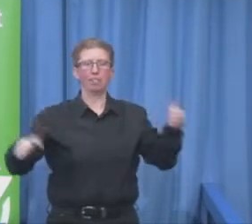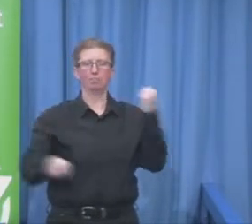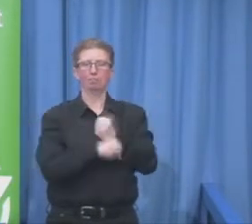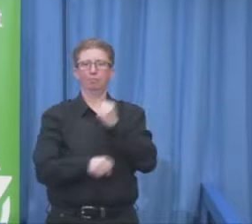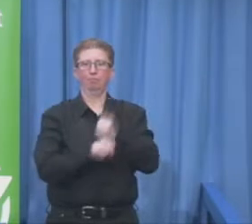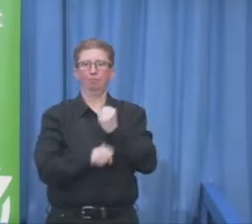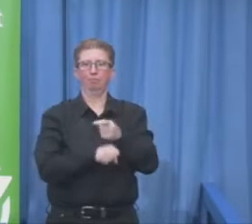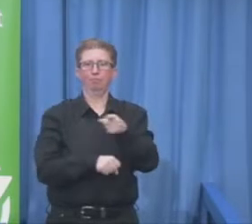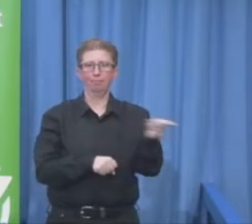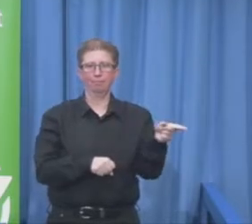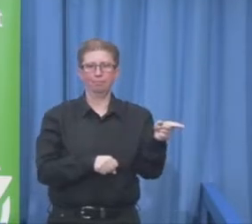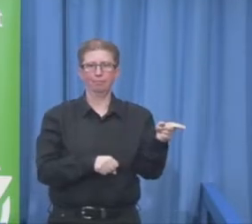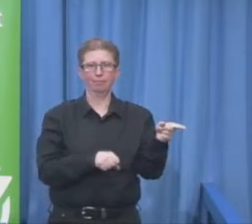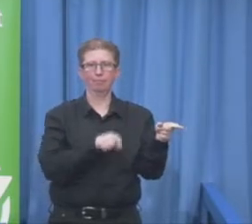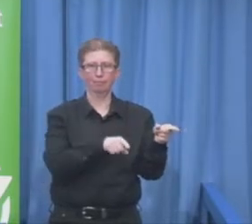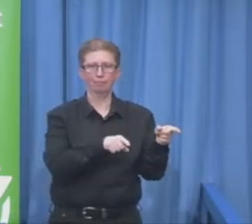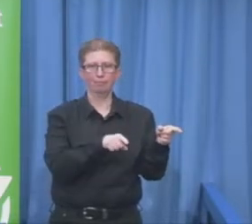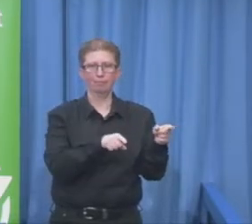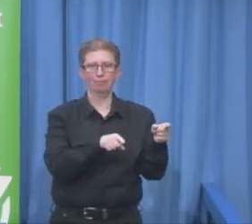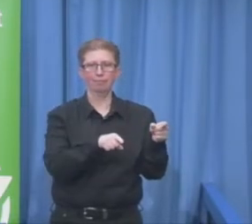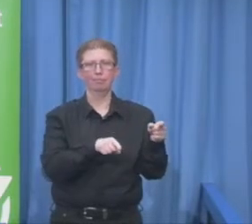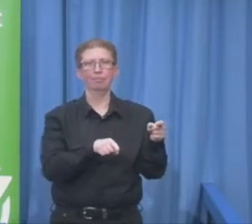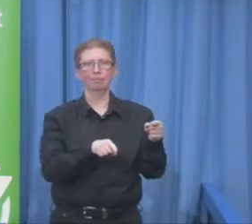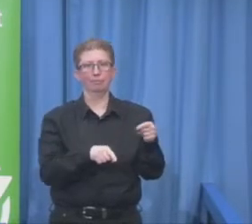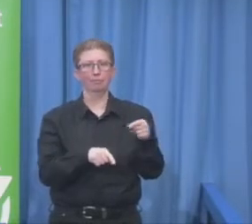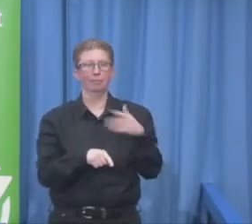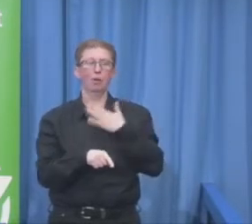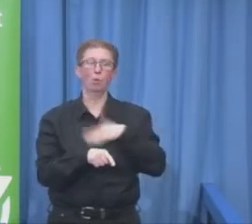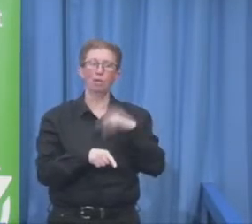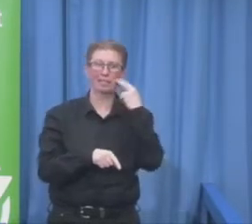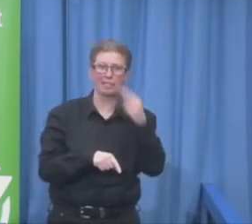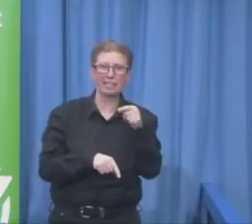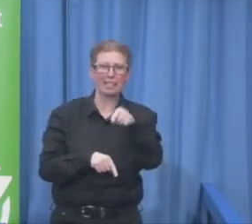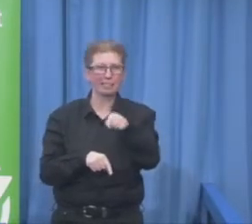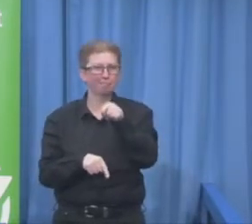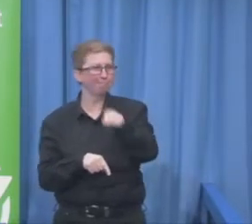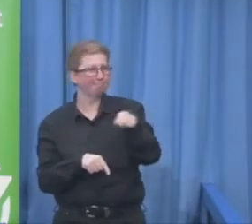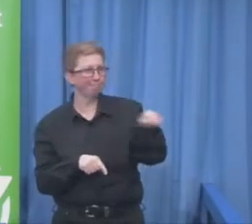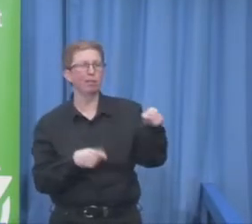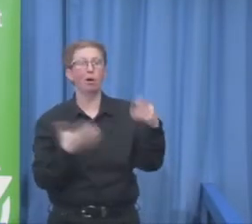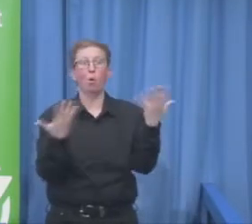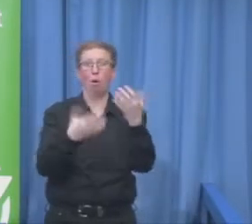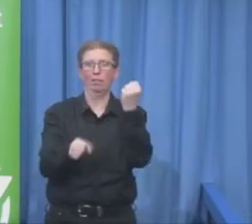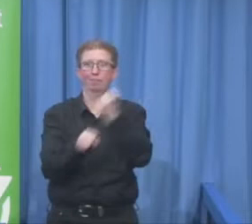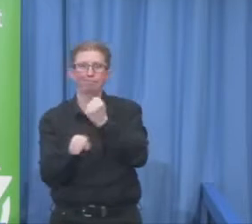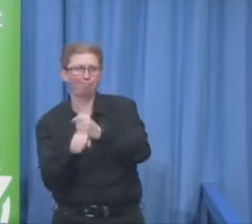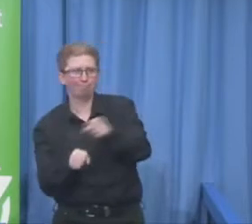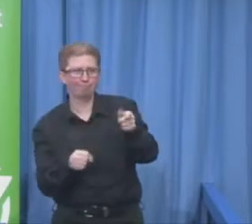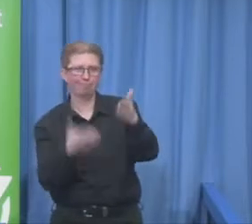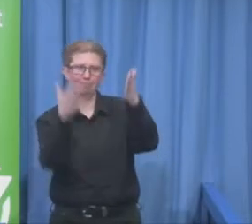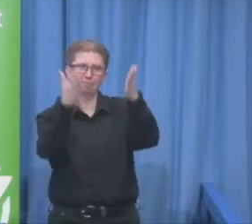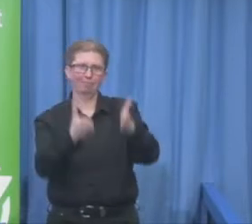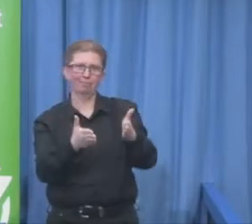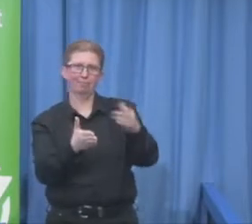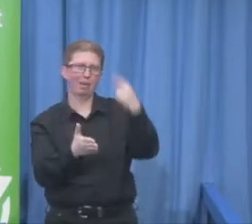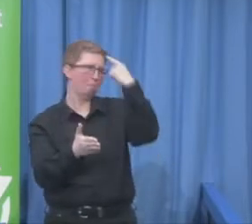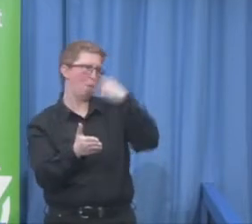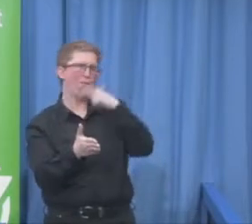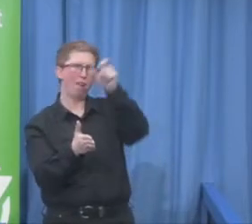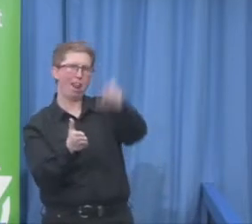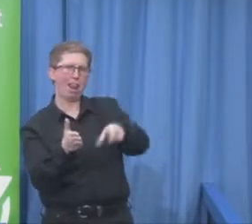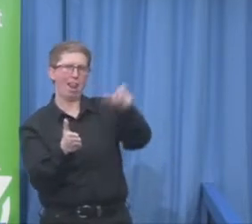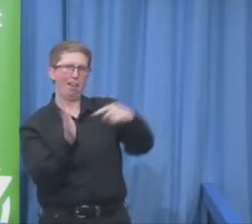notion is 12 photo essays, profiling persons with disabilities around the world, with one of the world's great